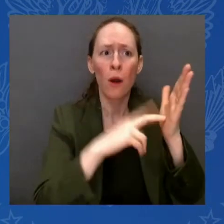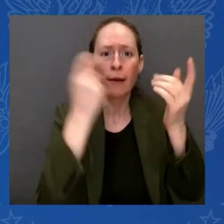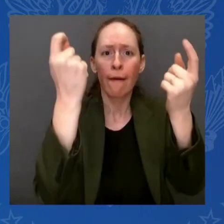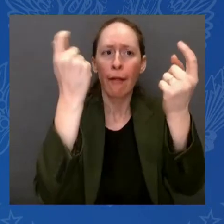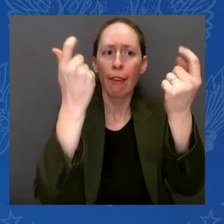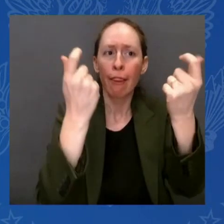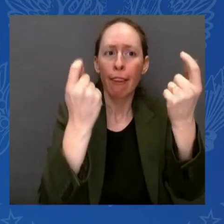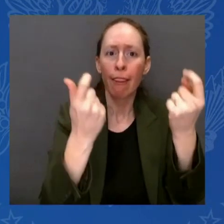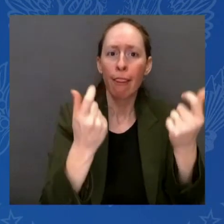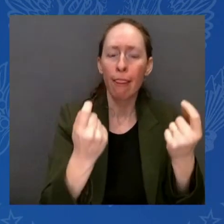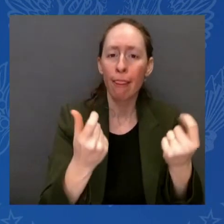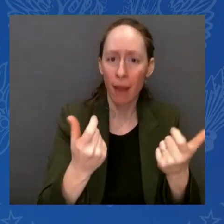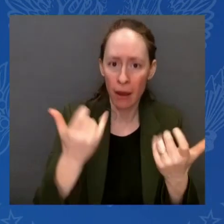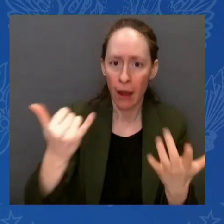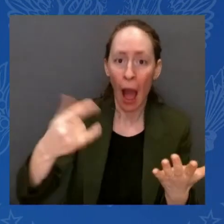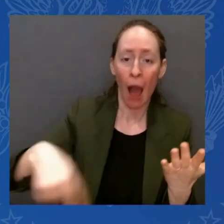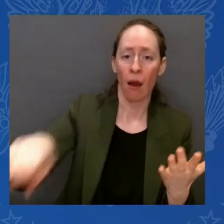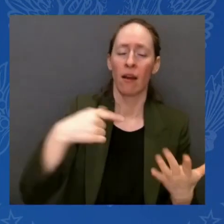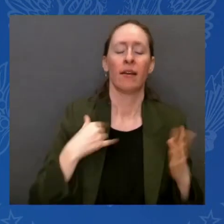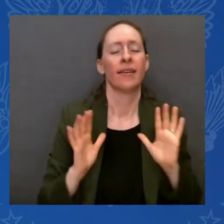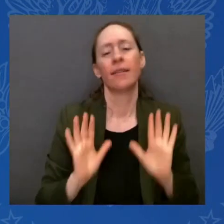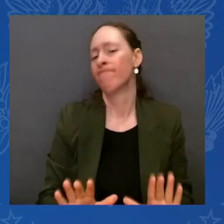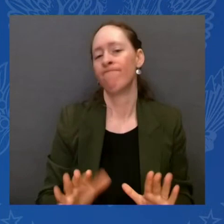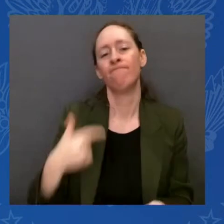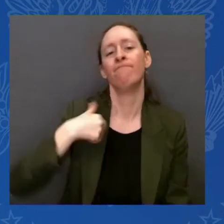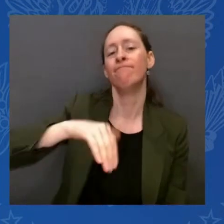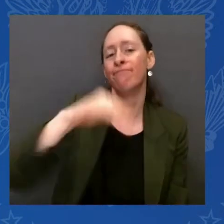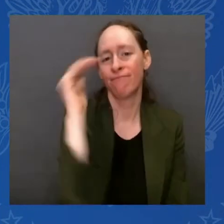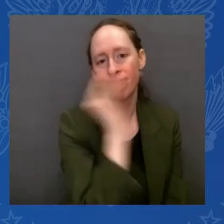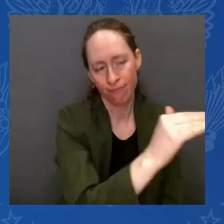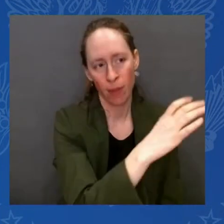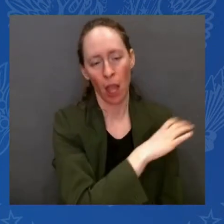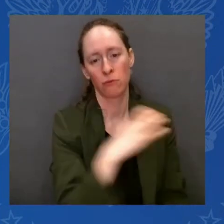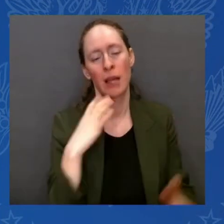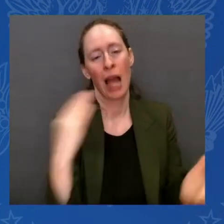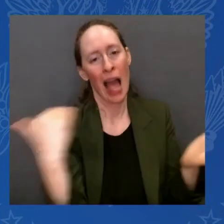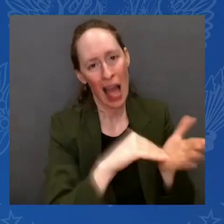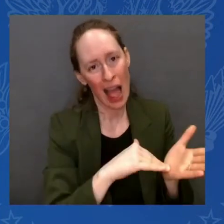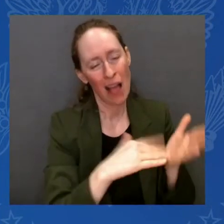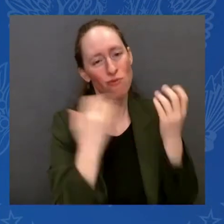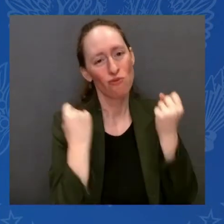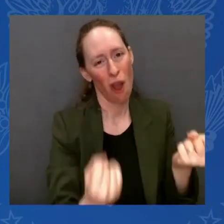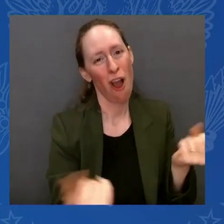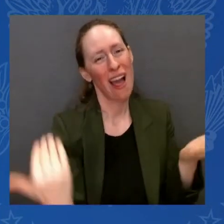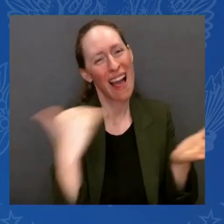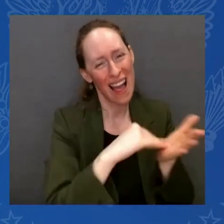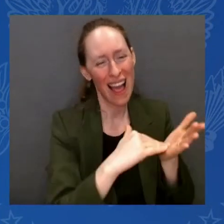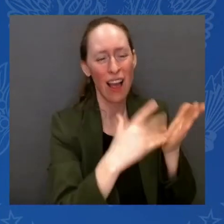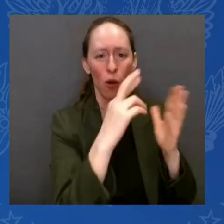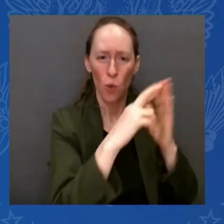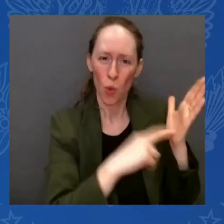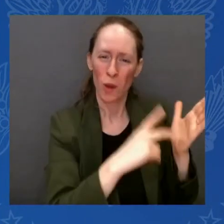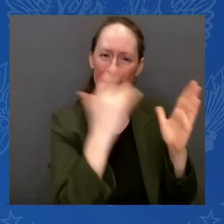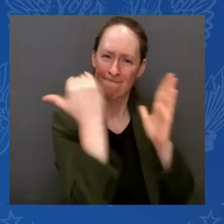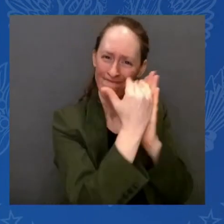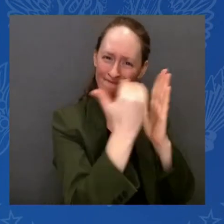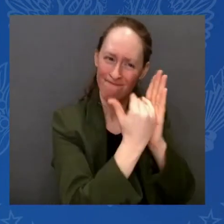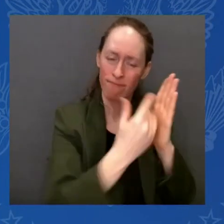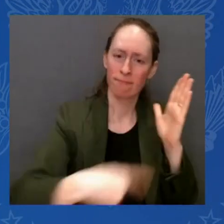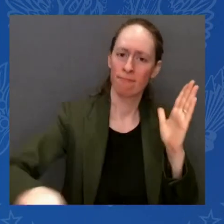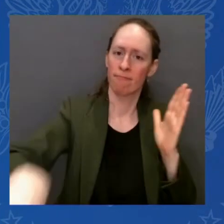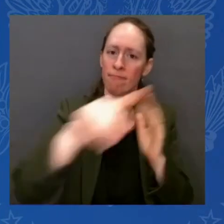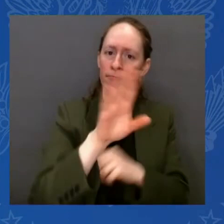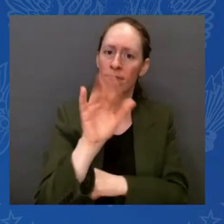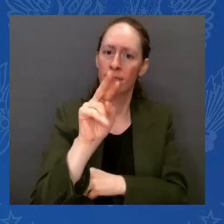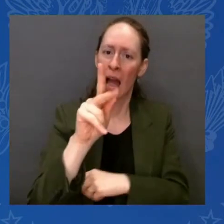bank failure would happen again. And to protect American jobs and small businesses. Look, the bottom line is this. Americans